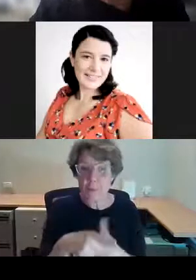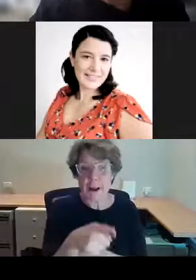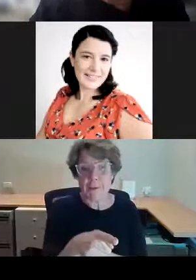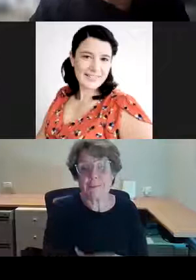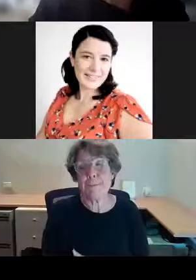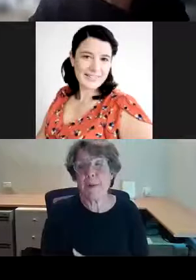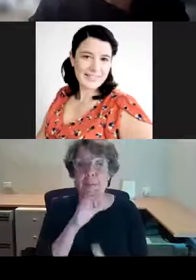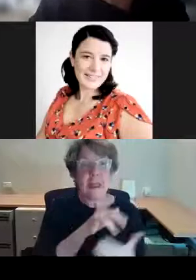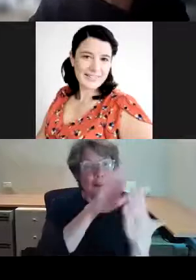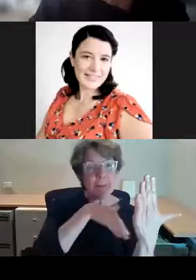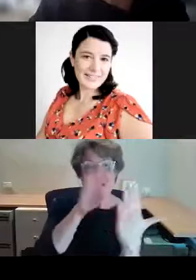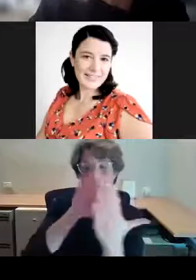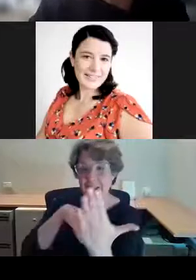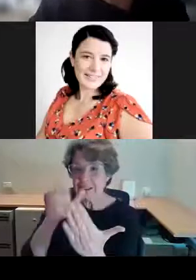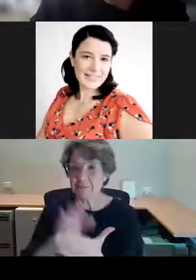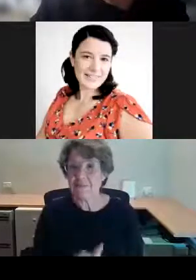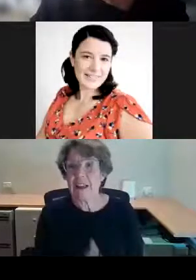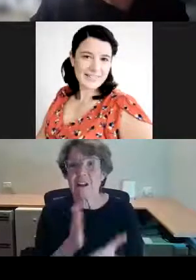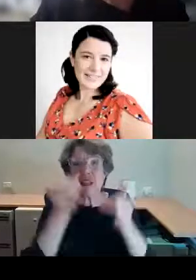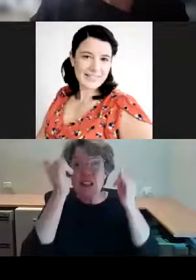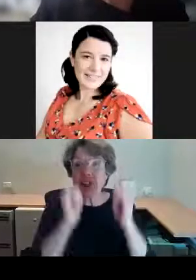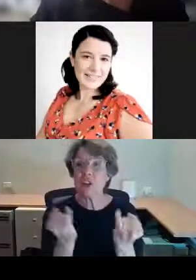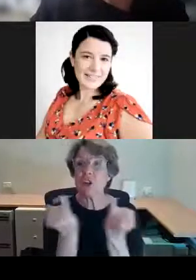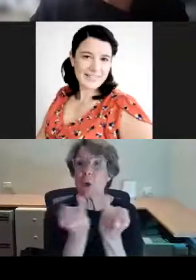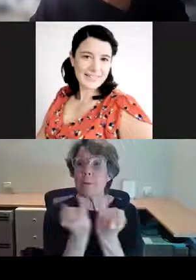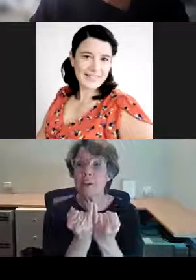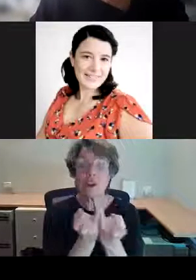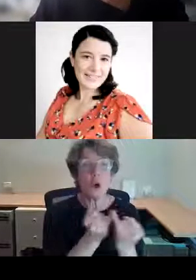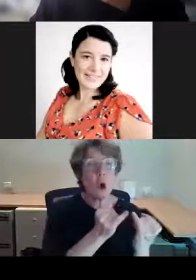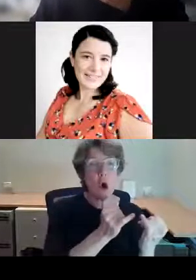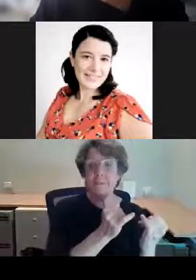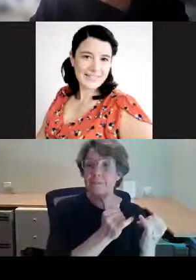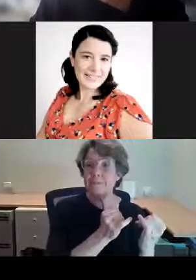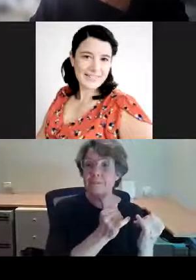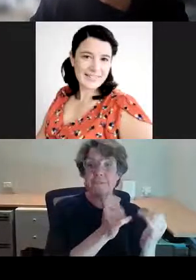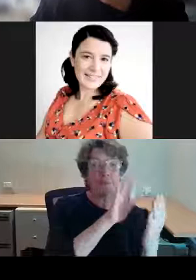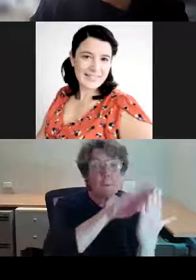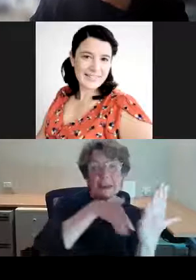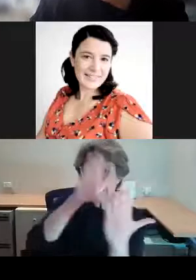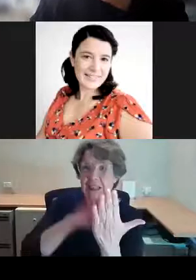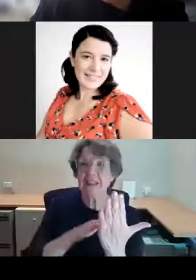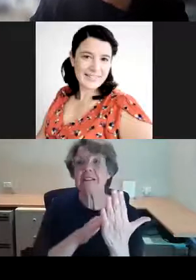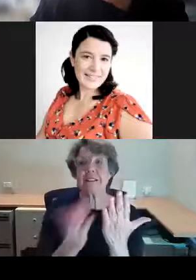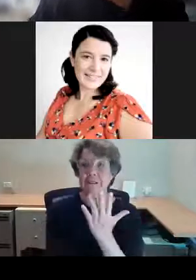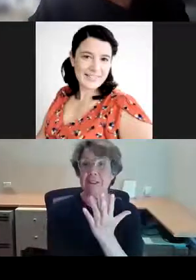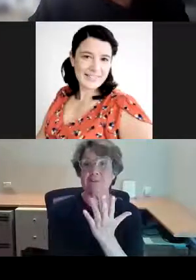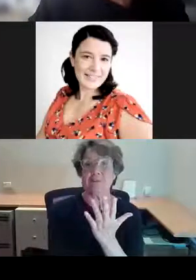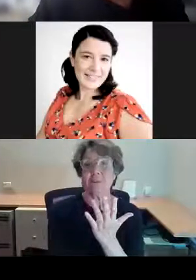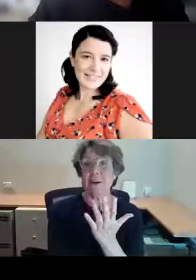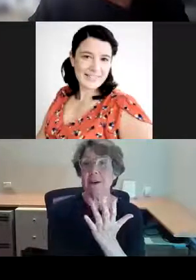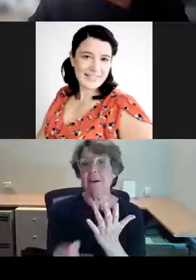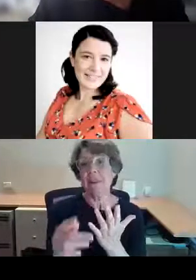years, the competitions of artworks that children send in to the program.